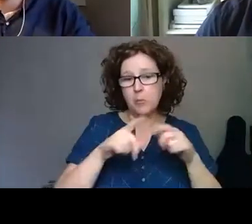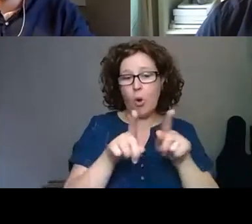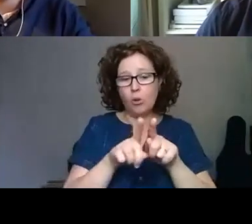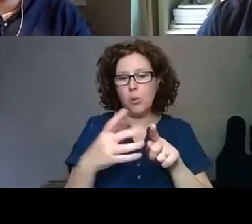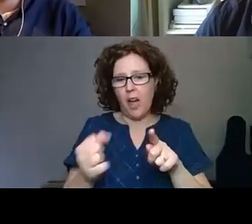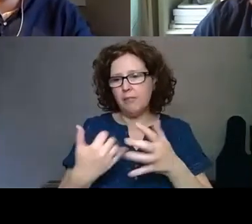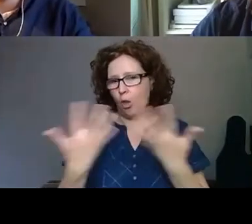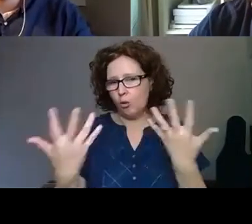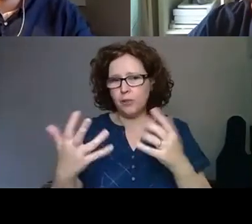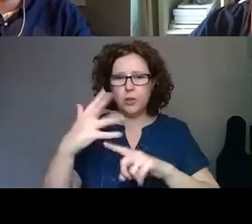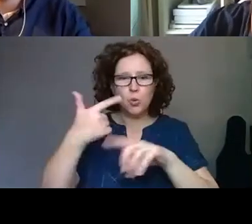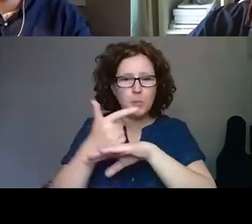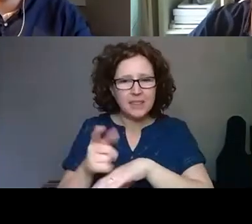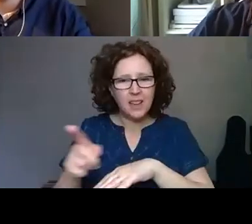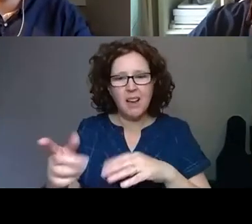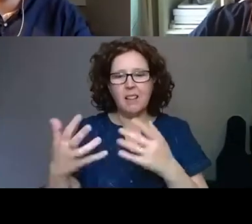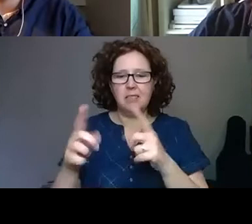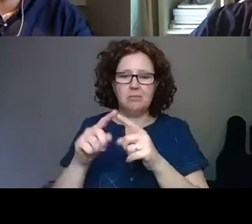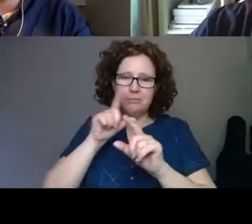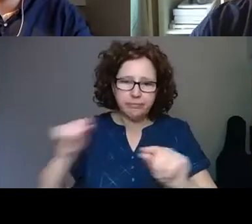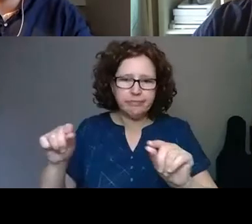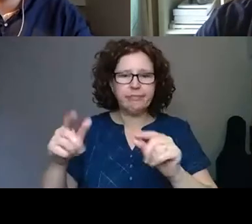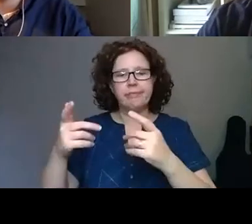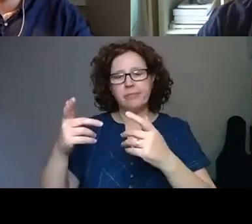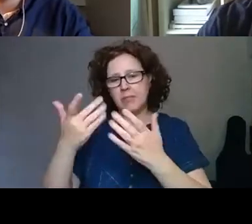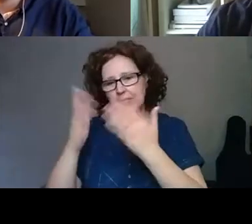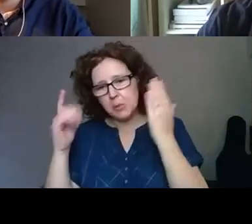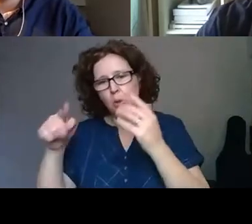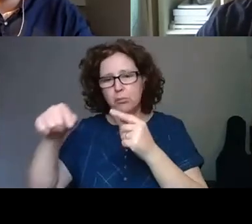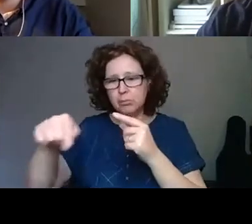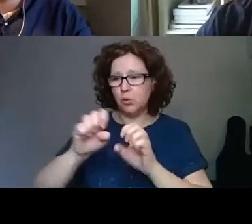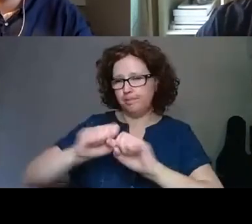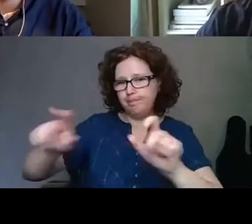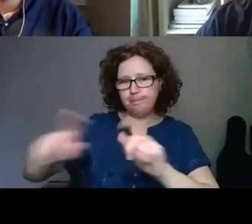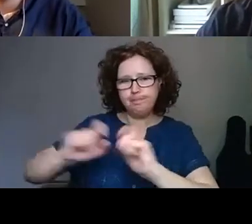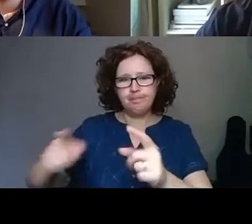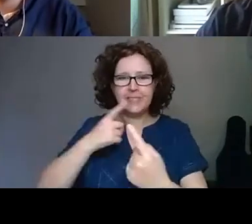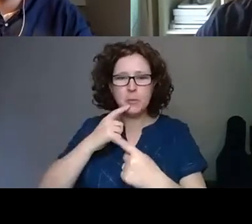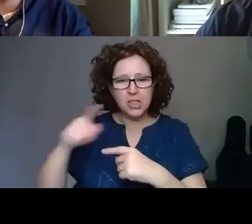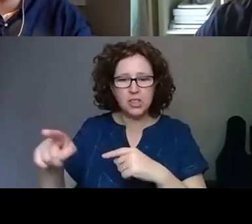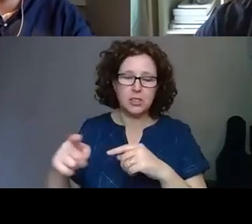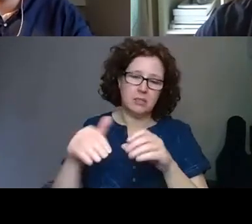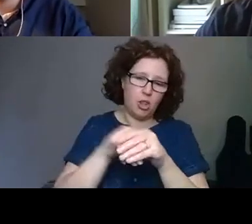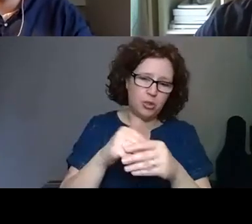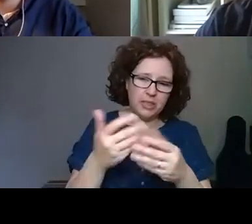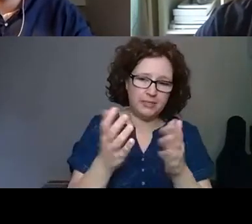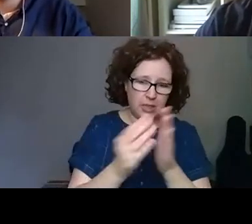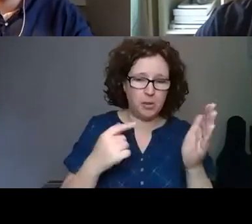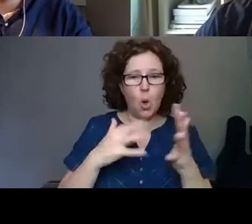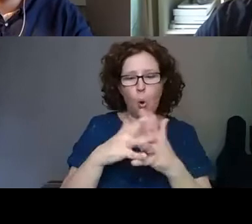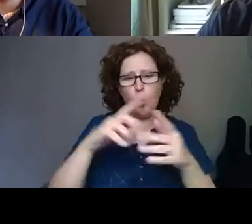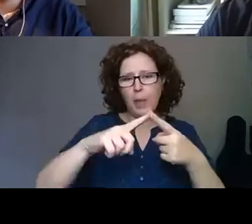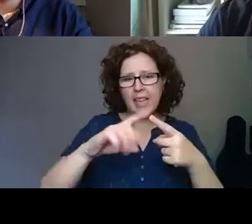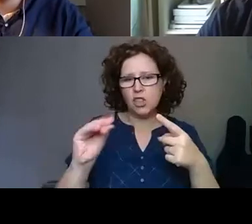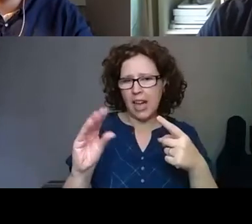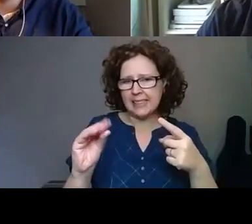media platforms to publicize and circulate program information, including like WeChat, which is,